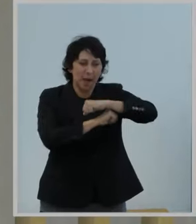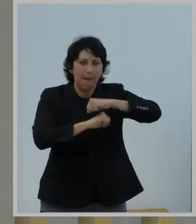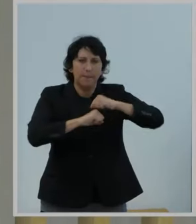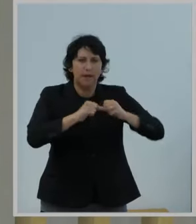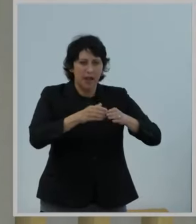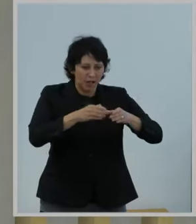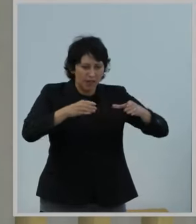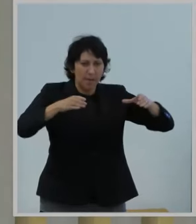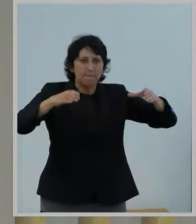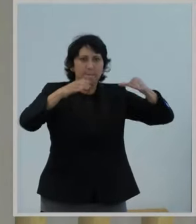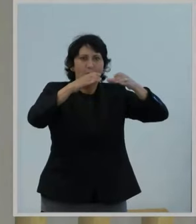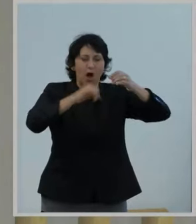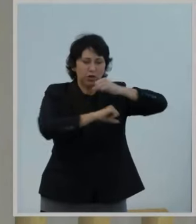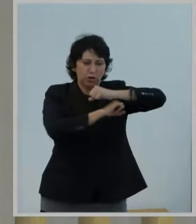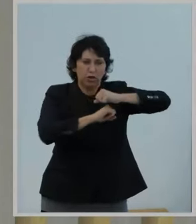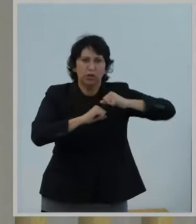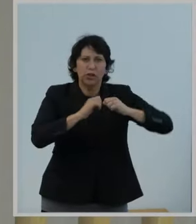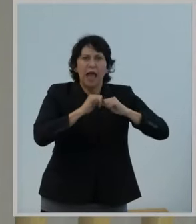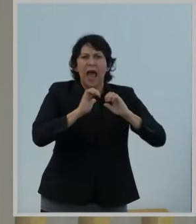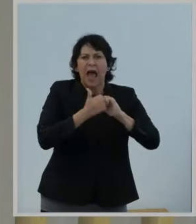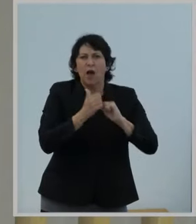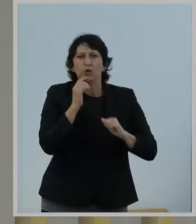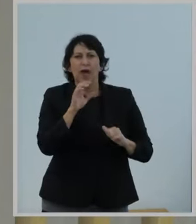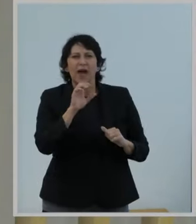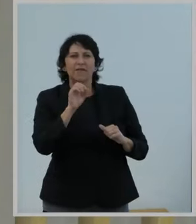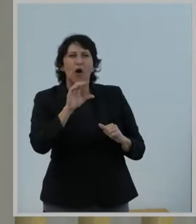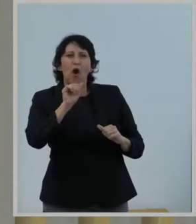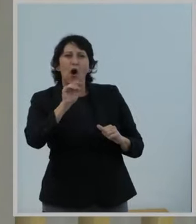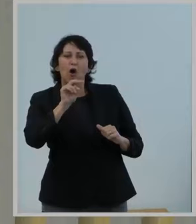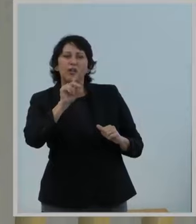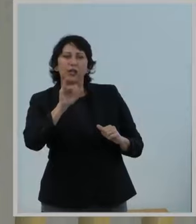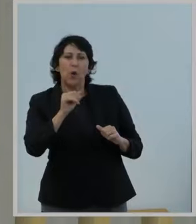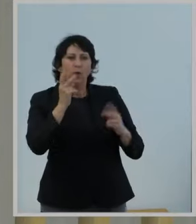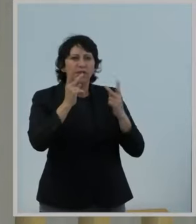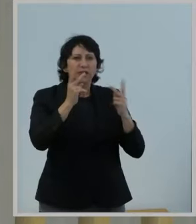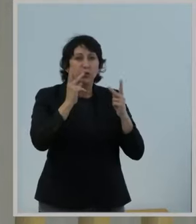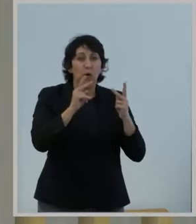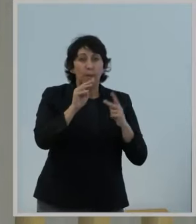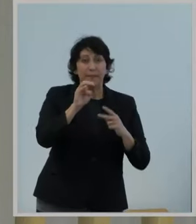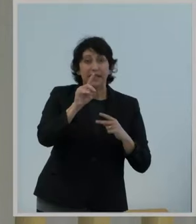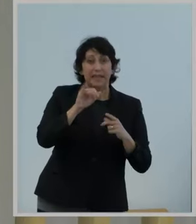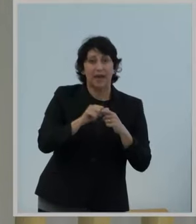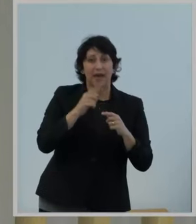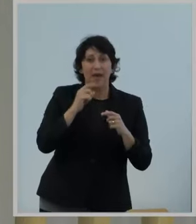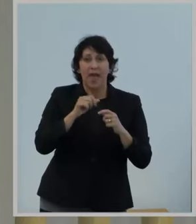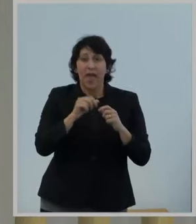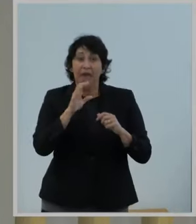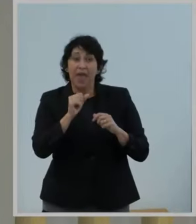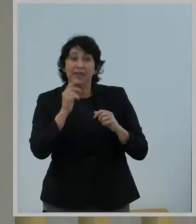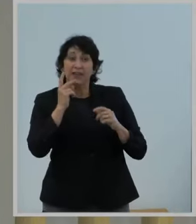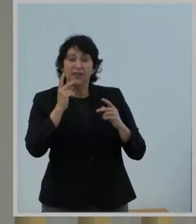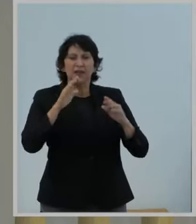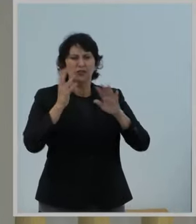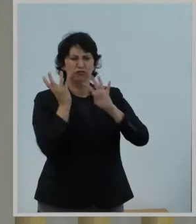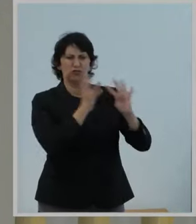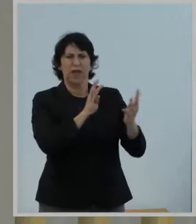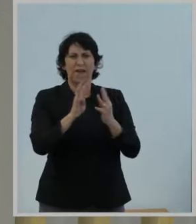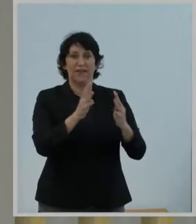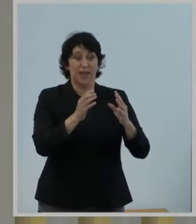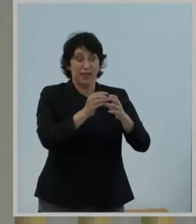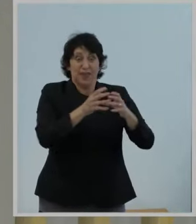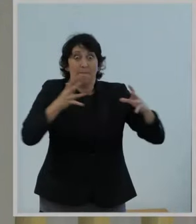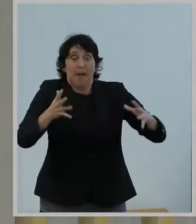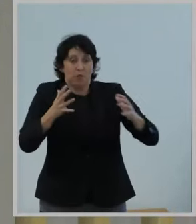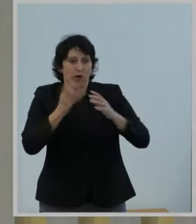model in the rich audio-visual media era of large unpeered traffic volumes. And the Internet